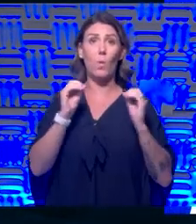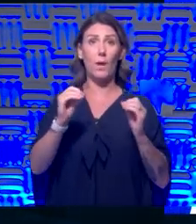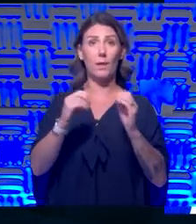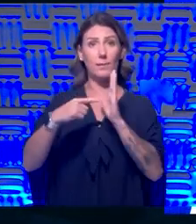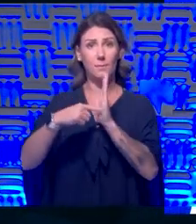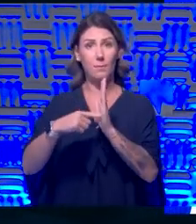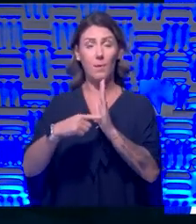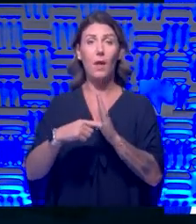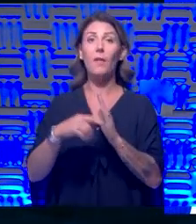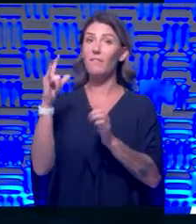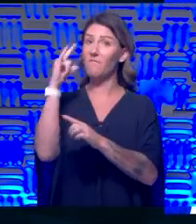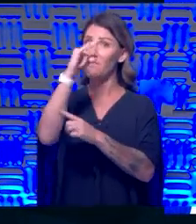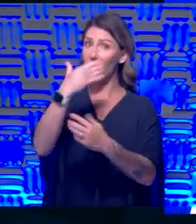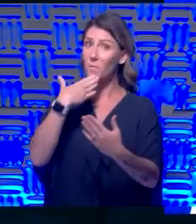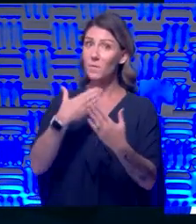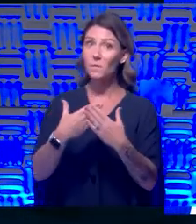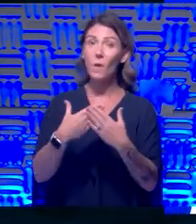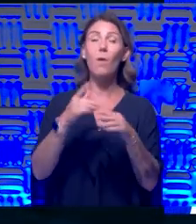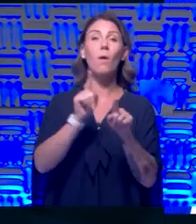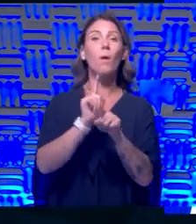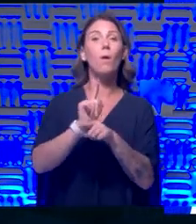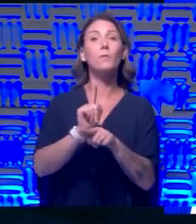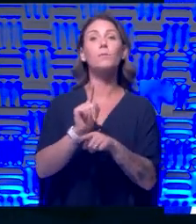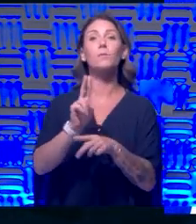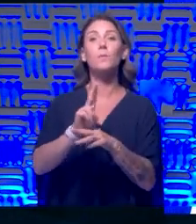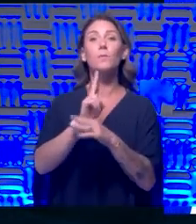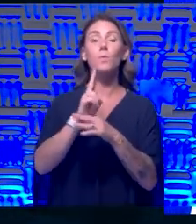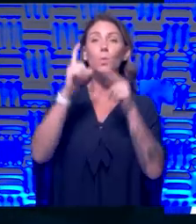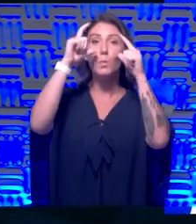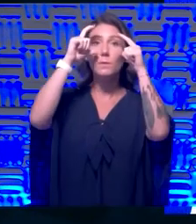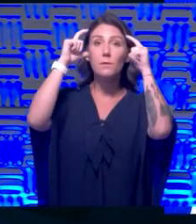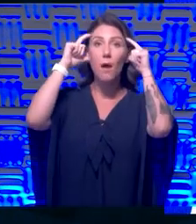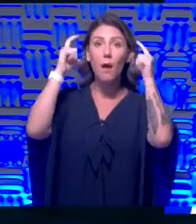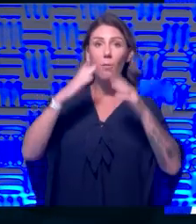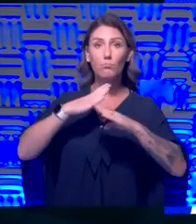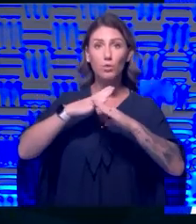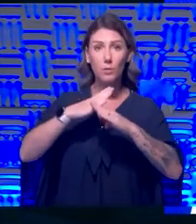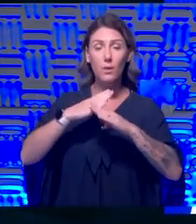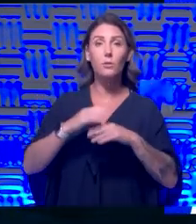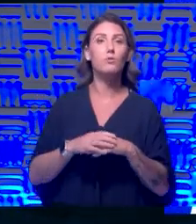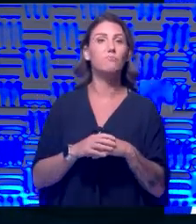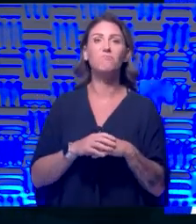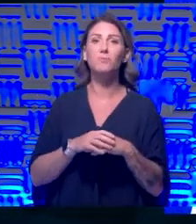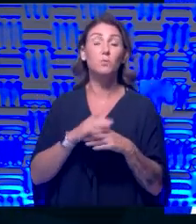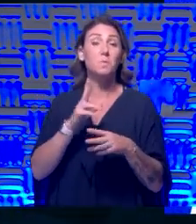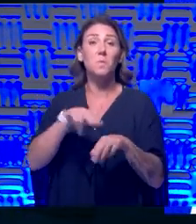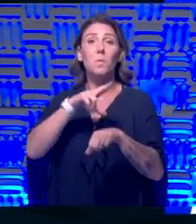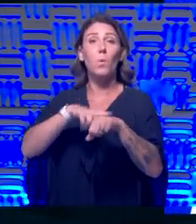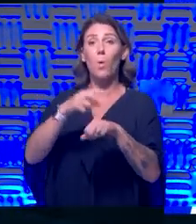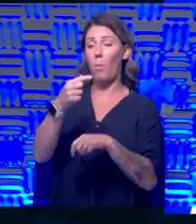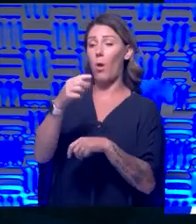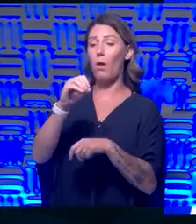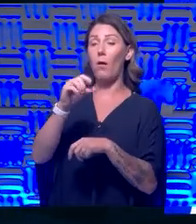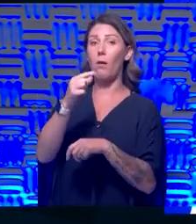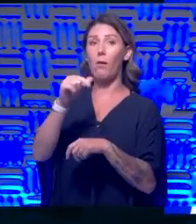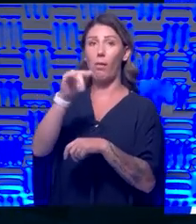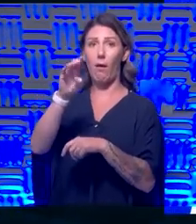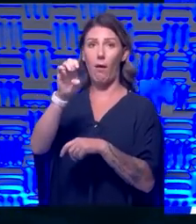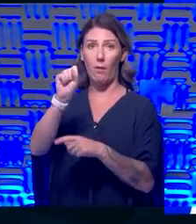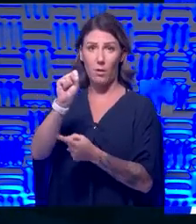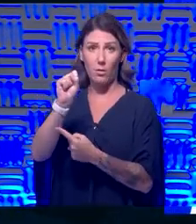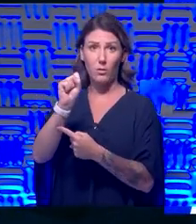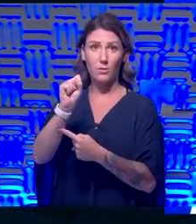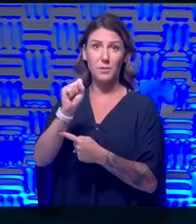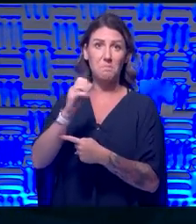flight went well. I did wear also eye protection. And these were just regular goggles that were given to me by a colleague who actually